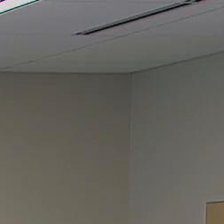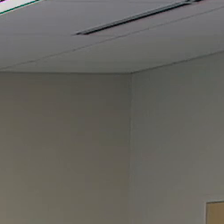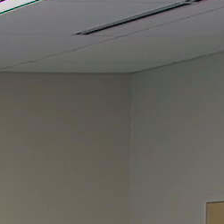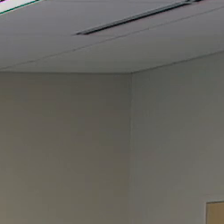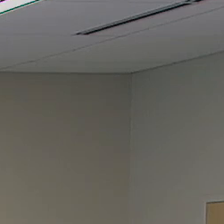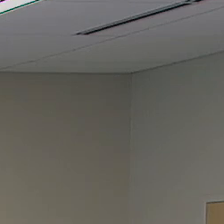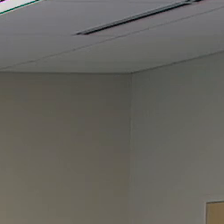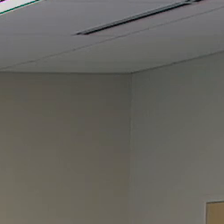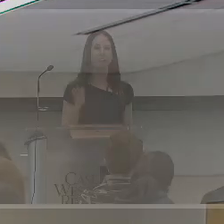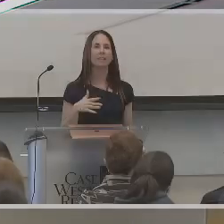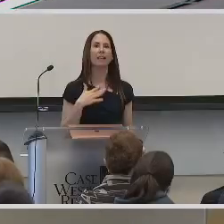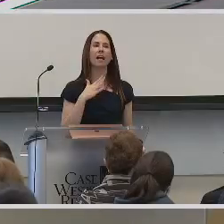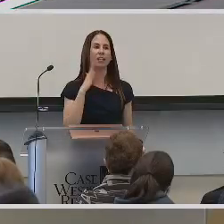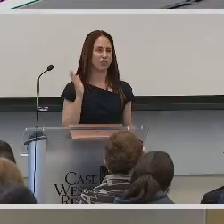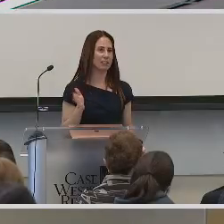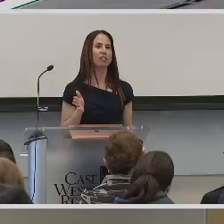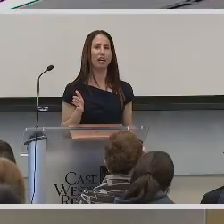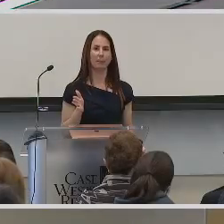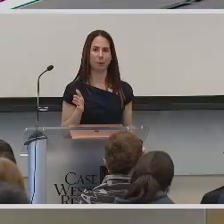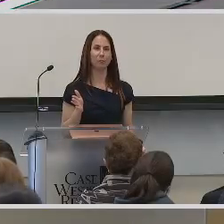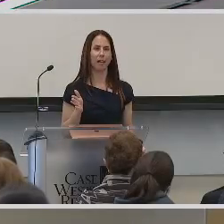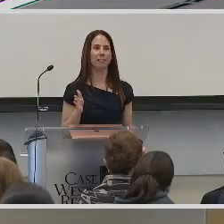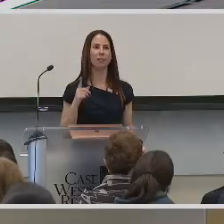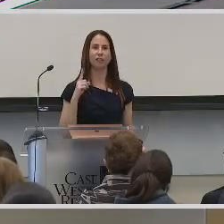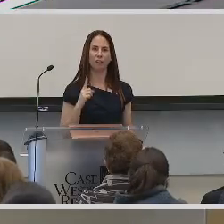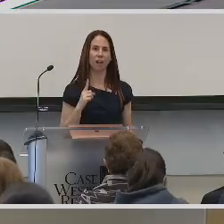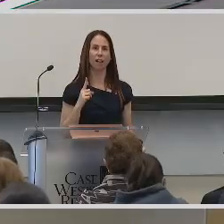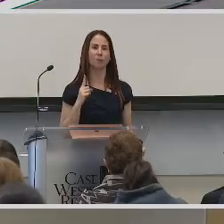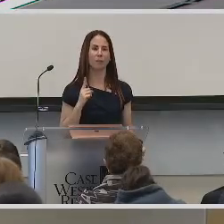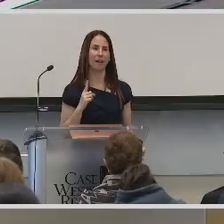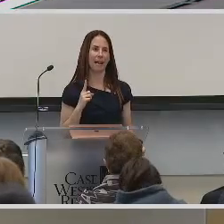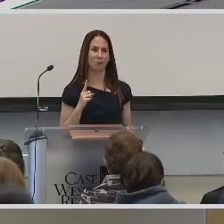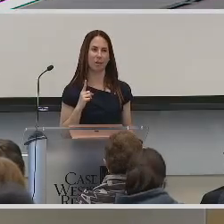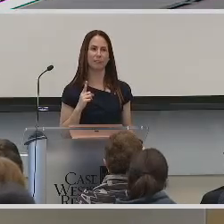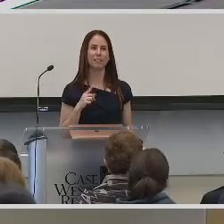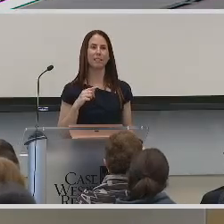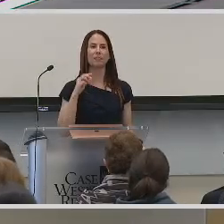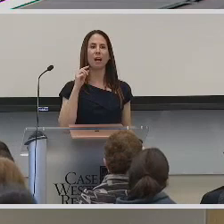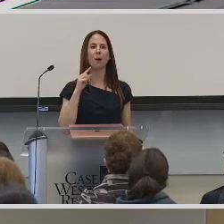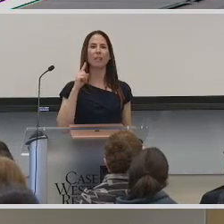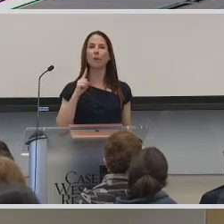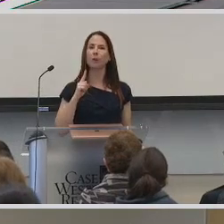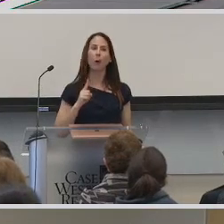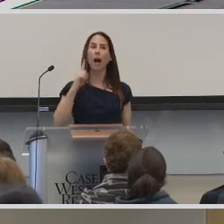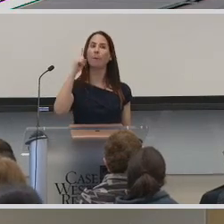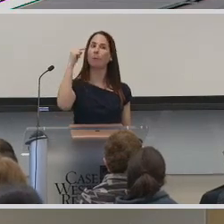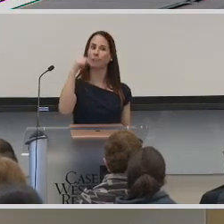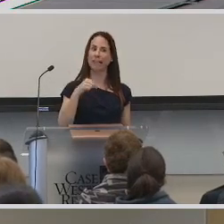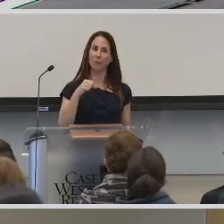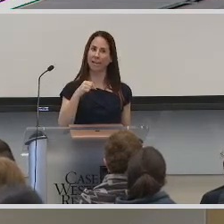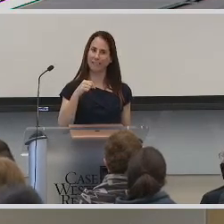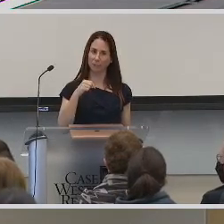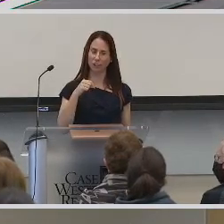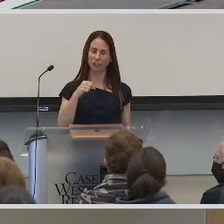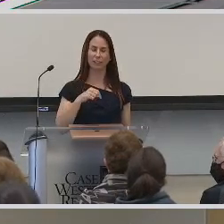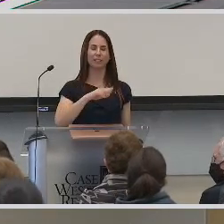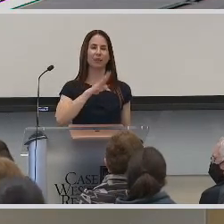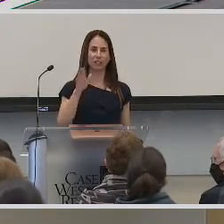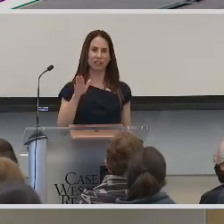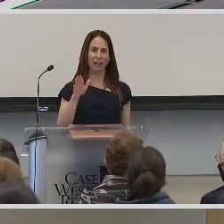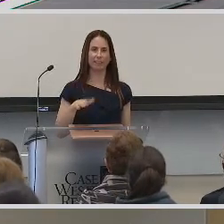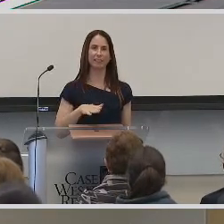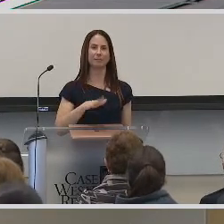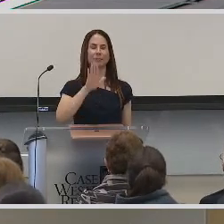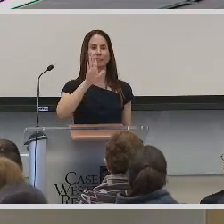I'm very honest and very open. I just started Botox. I struggle with my eyebrows so they don't go up or down as much.